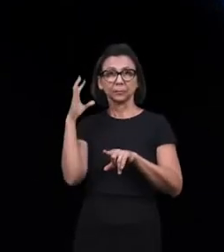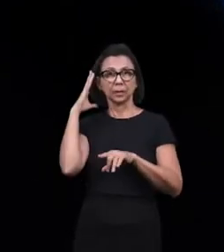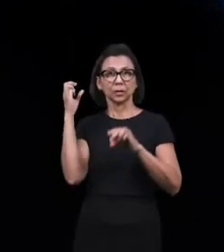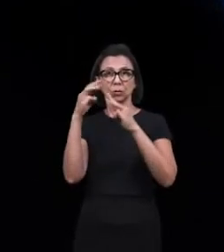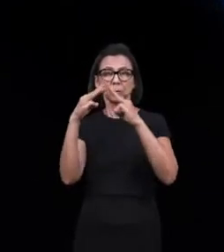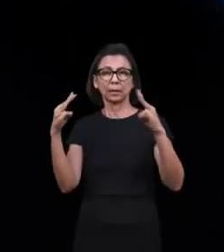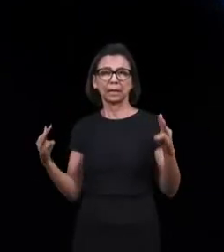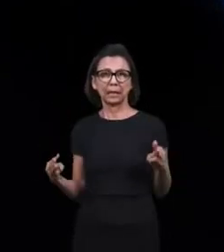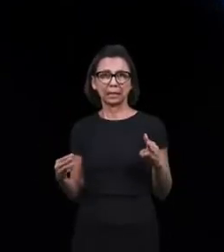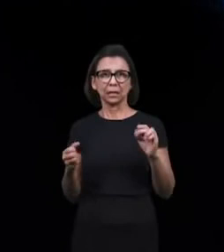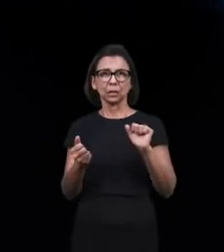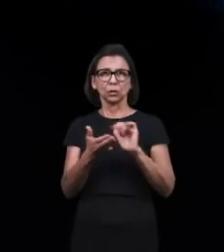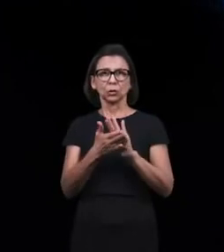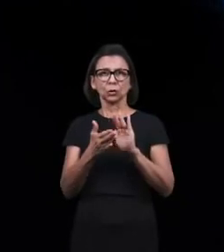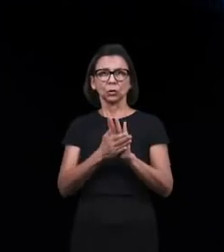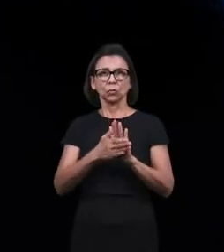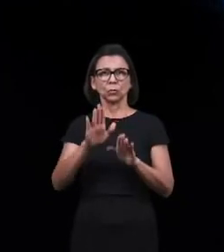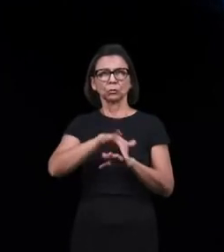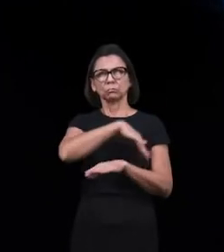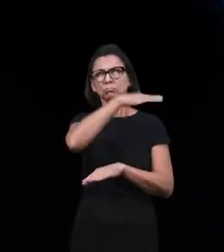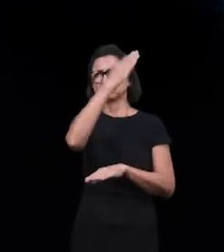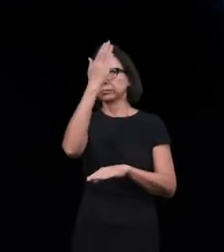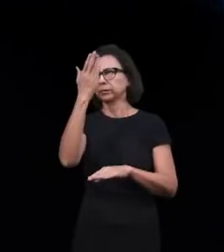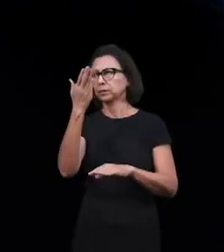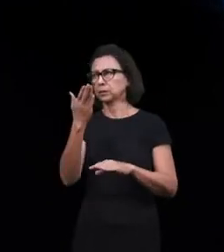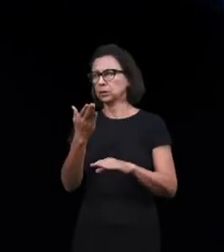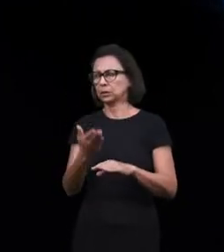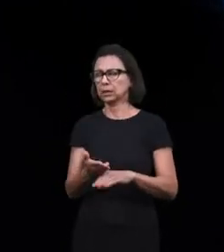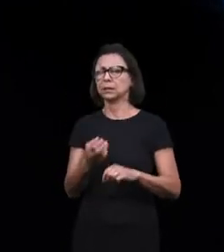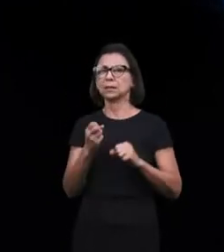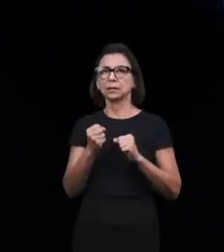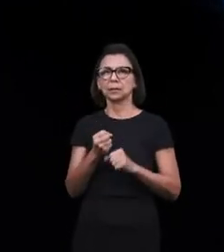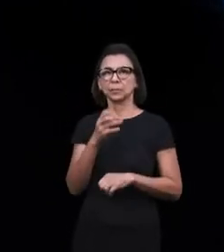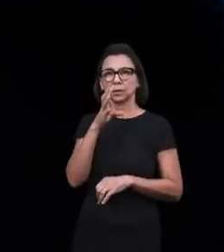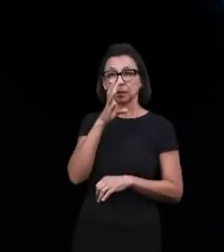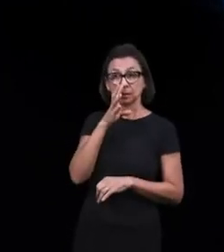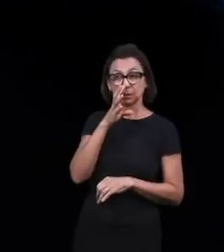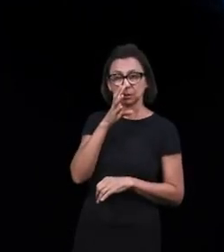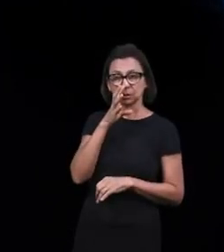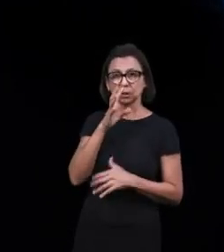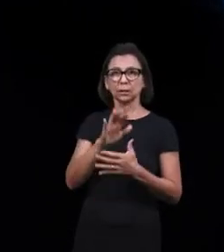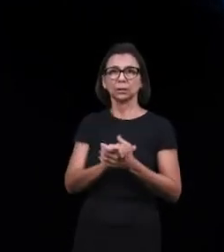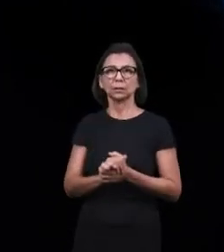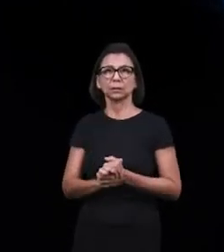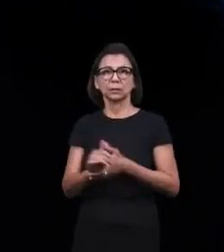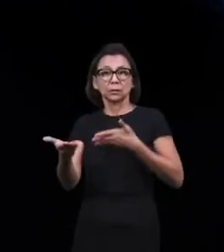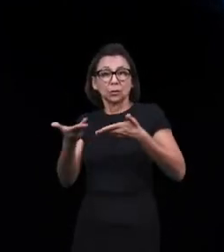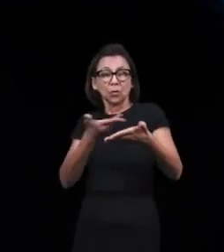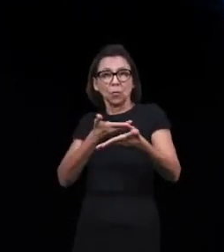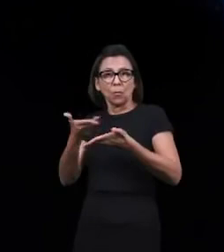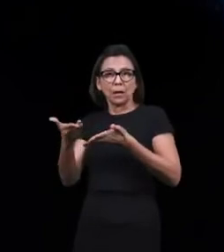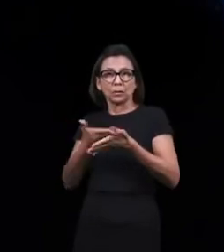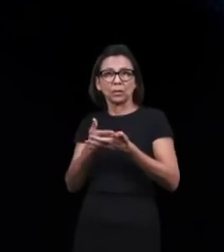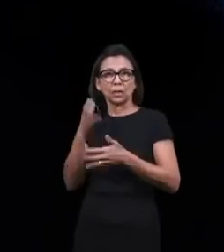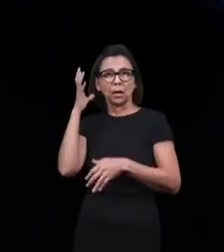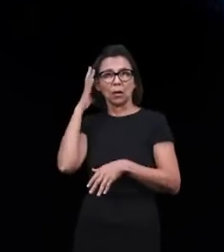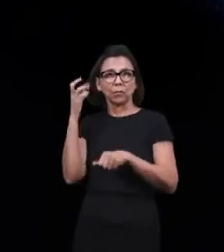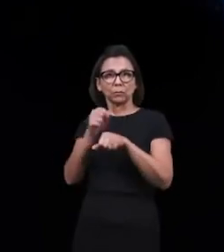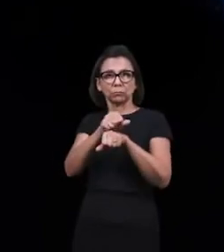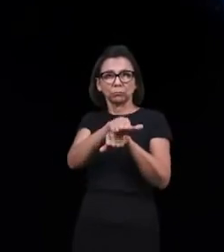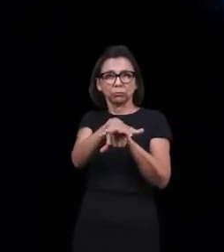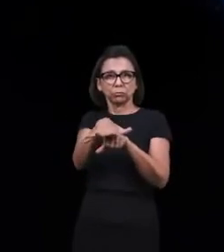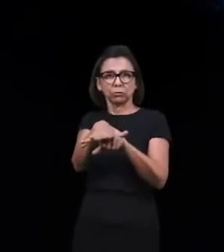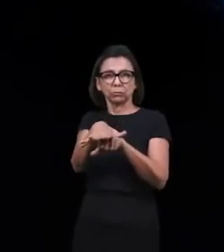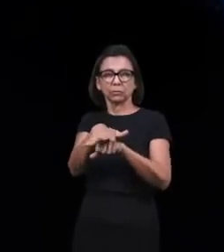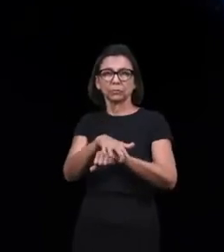you can hear praises 24 hours a day and can watch podcast messages and now we are